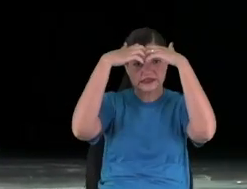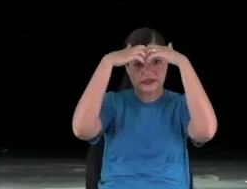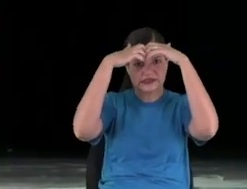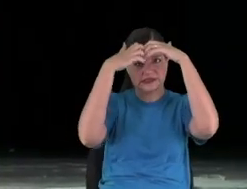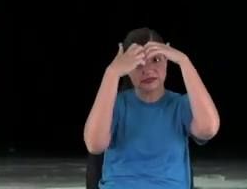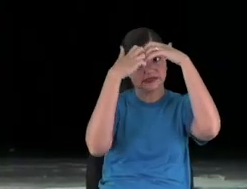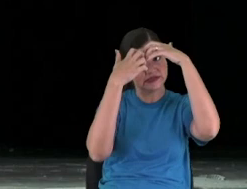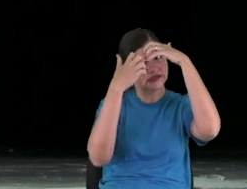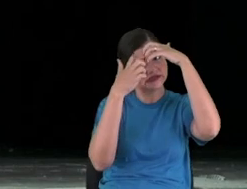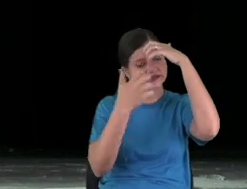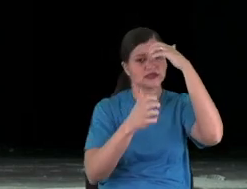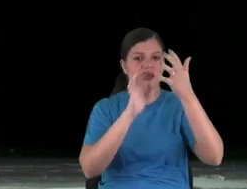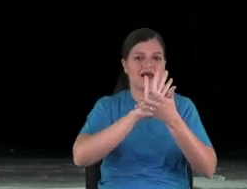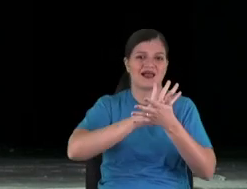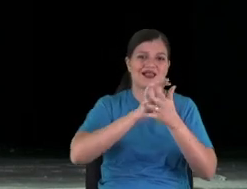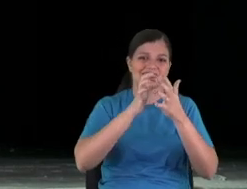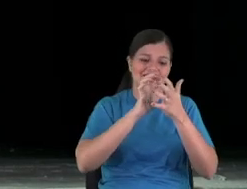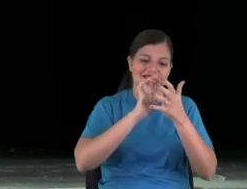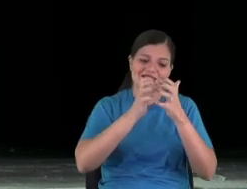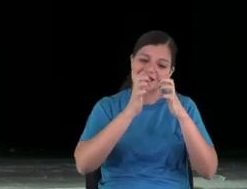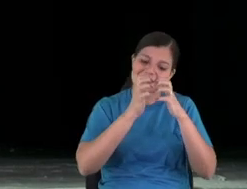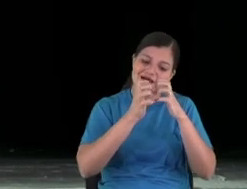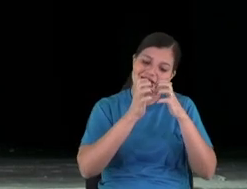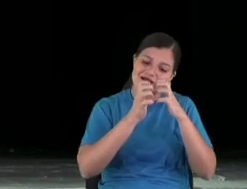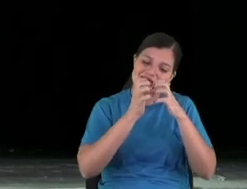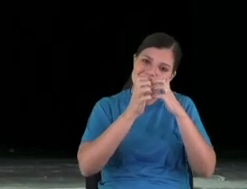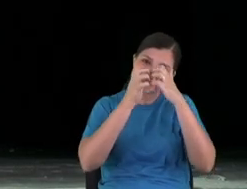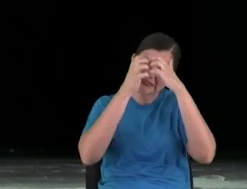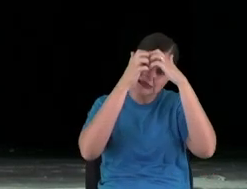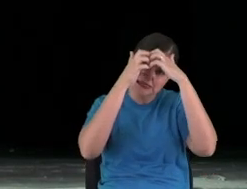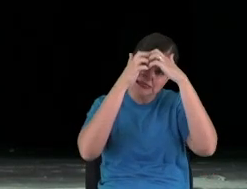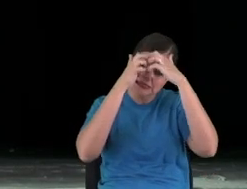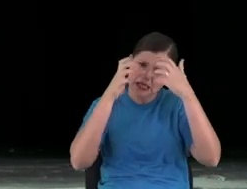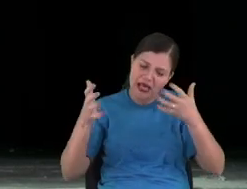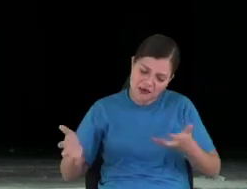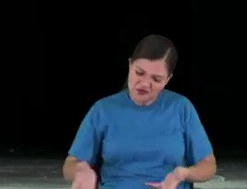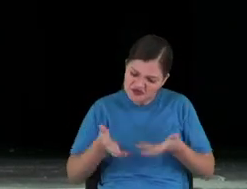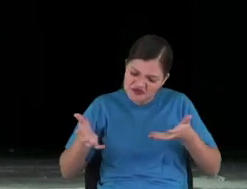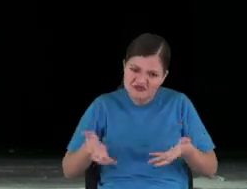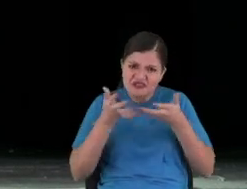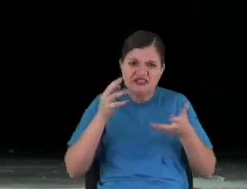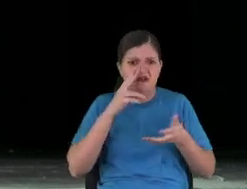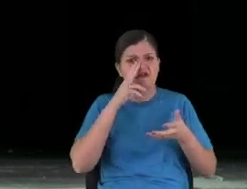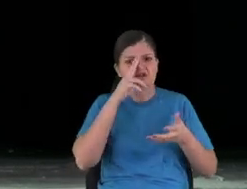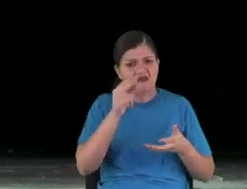form, some neurons, we are connected for motivation, from